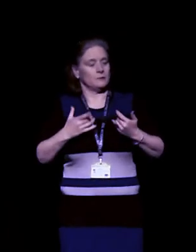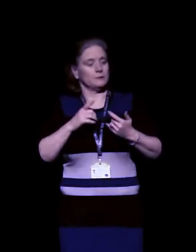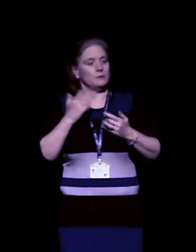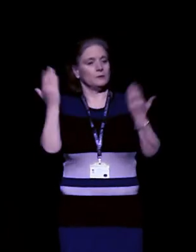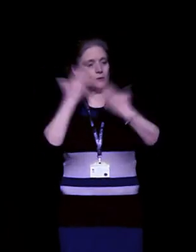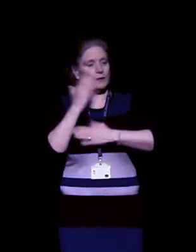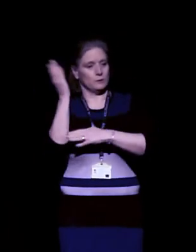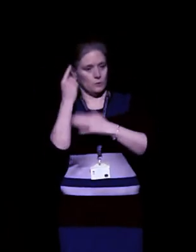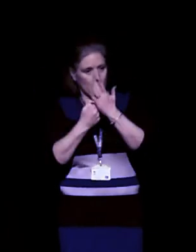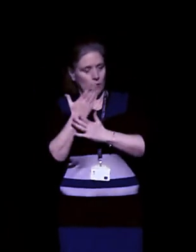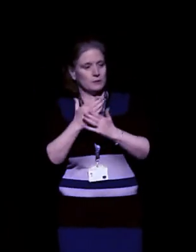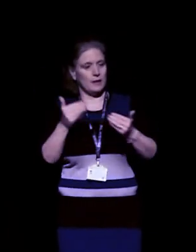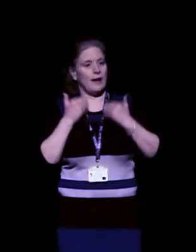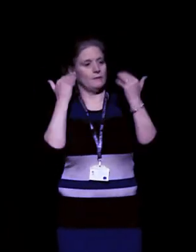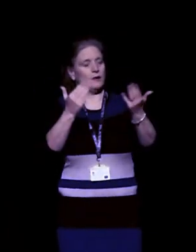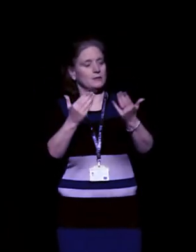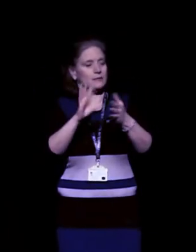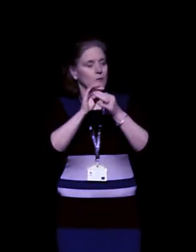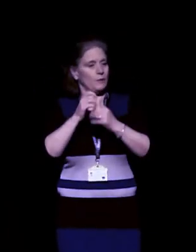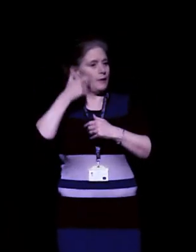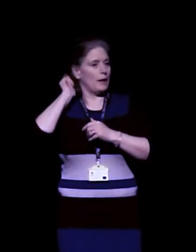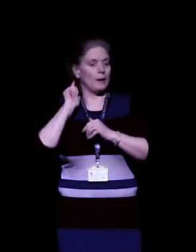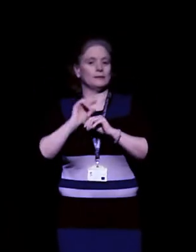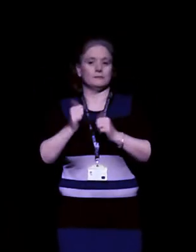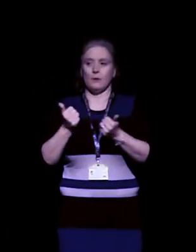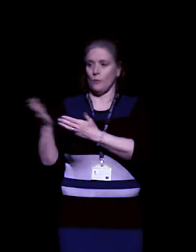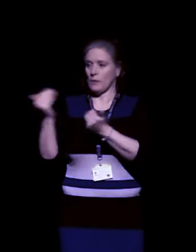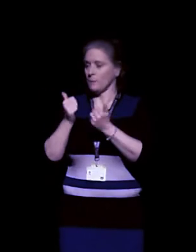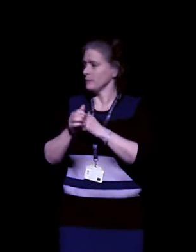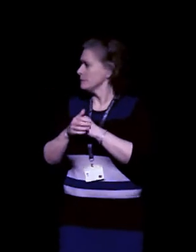evening on advances in hearing aids, so please welcome Dr. Anna Petler.